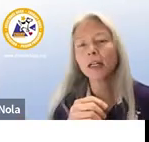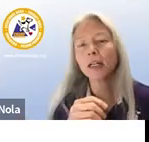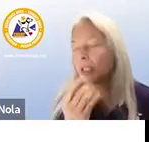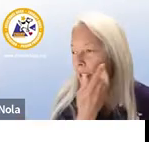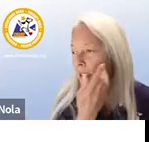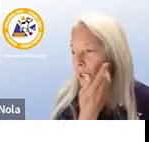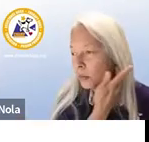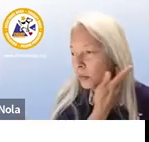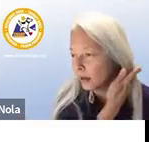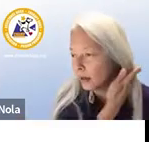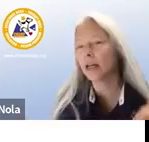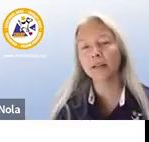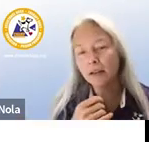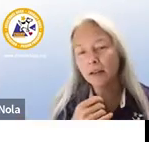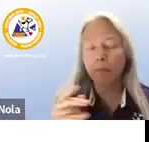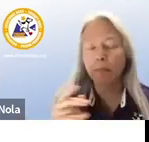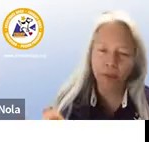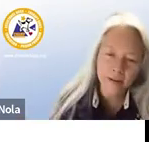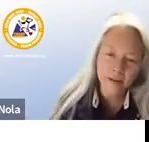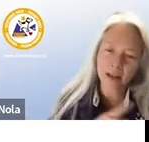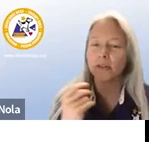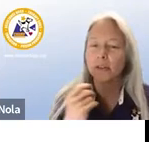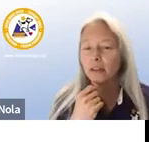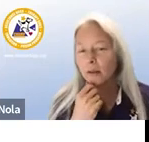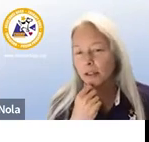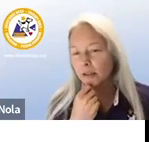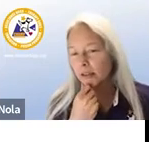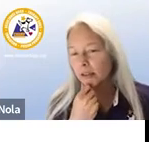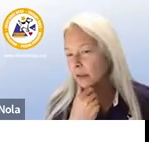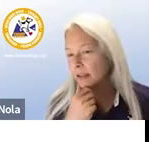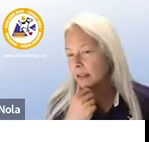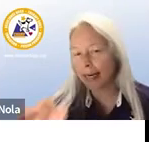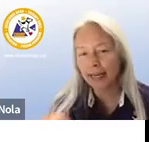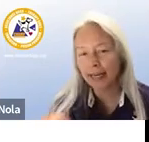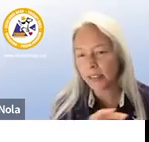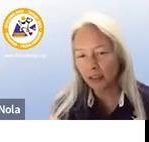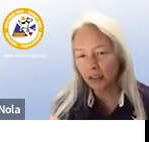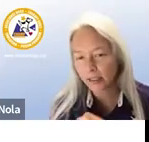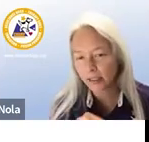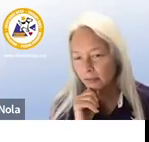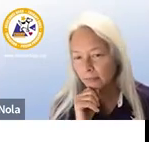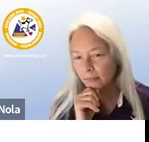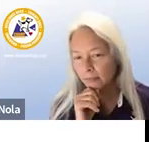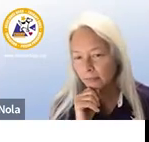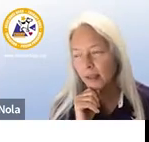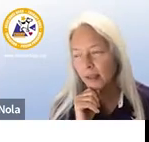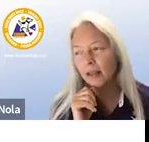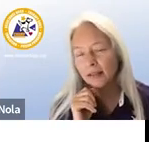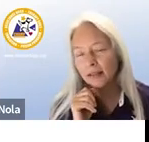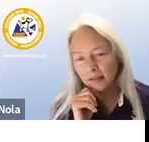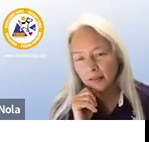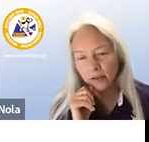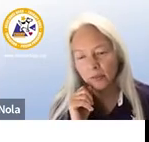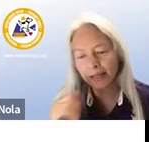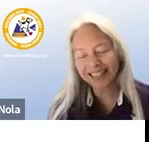dog well maybe it is but the next person that comes to your establishment and has none of this stuff it